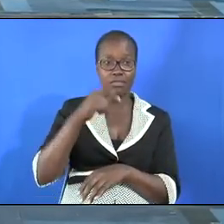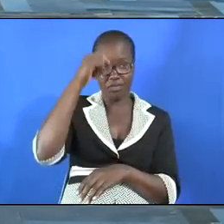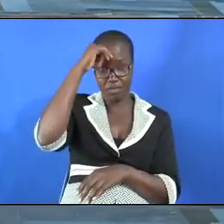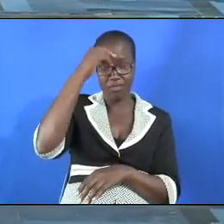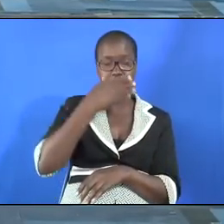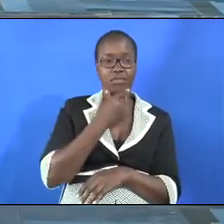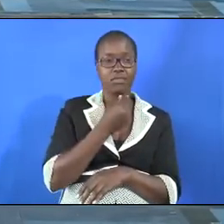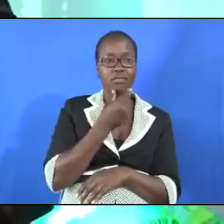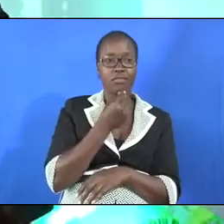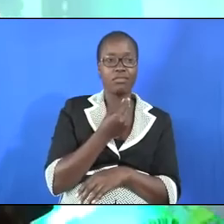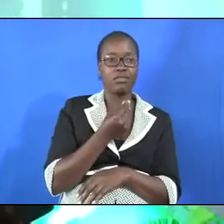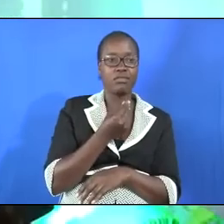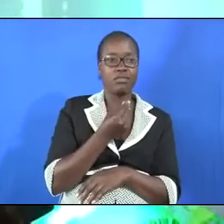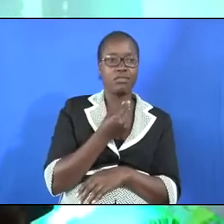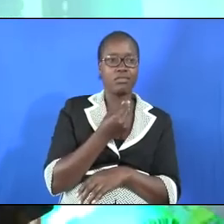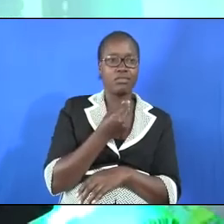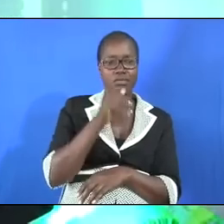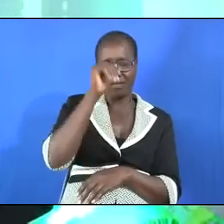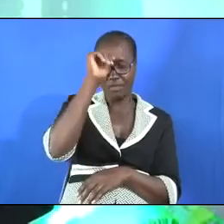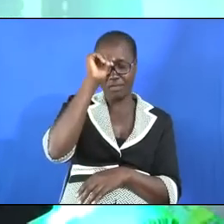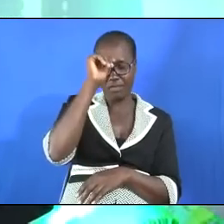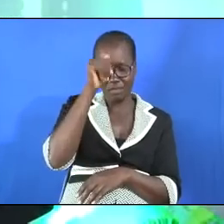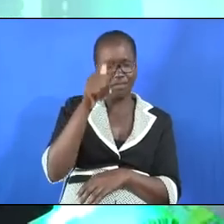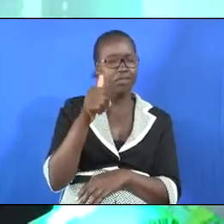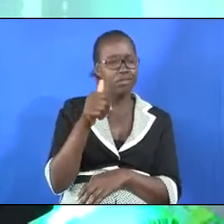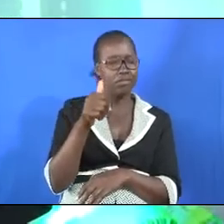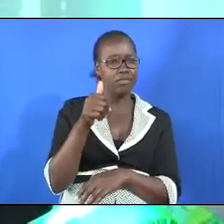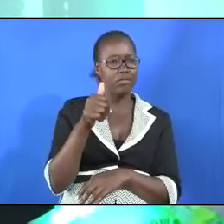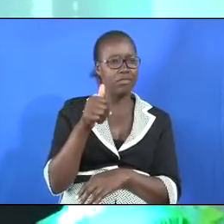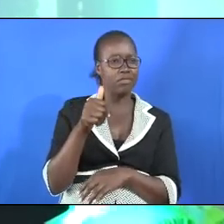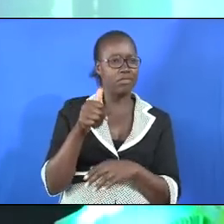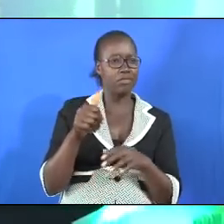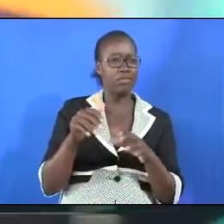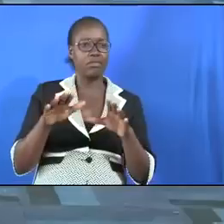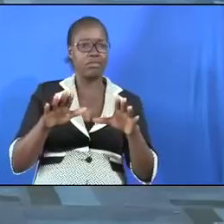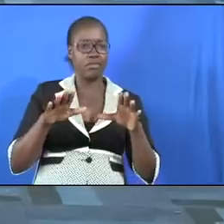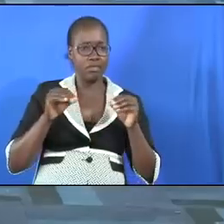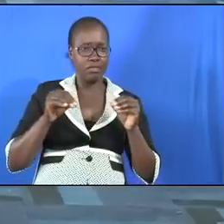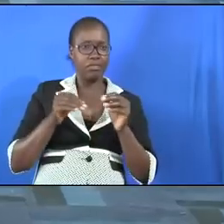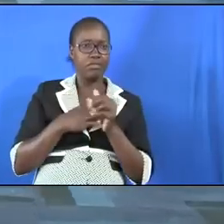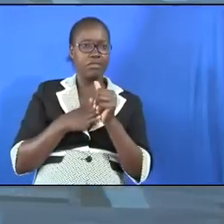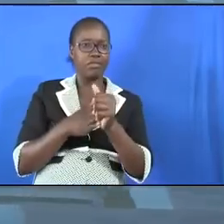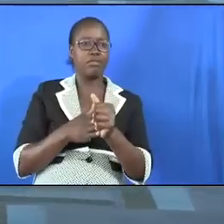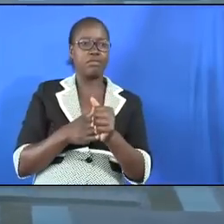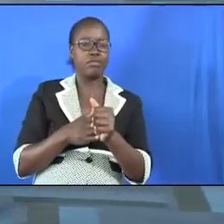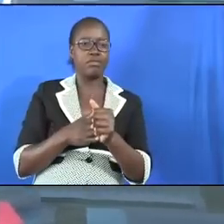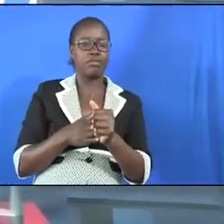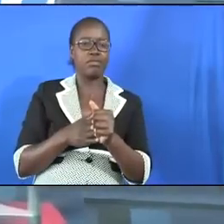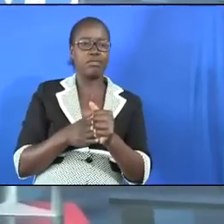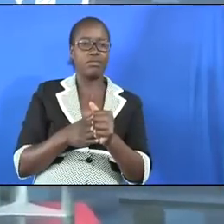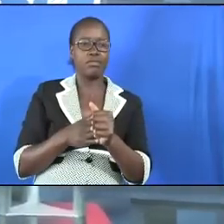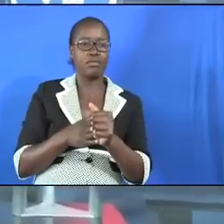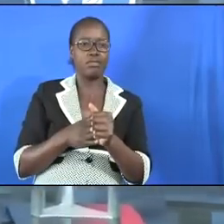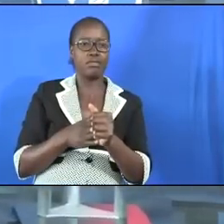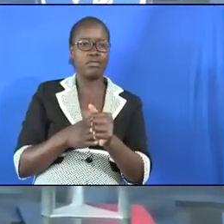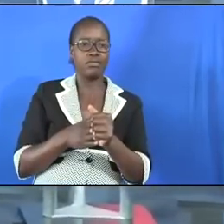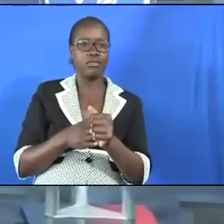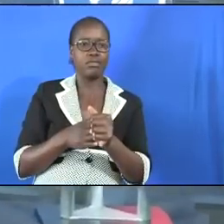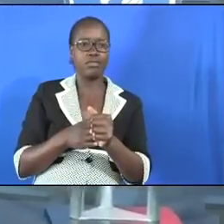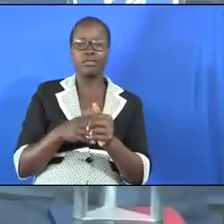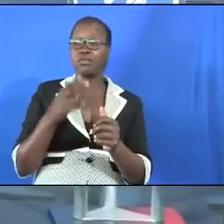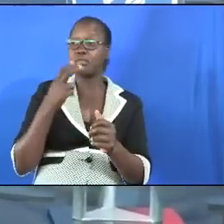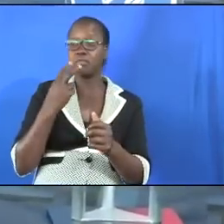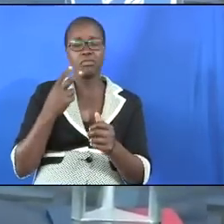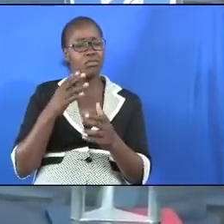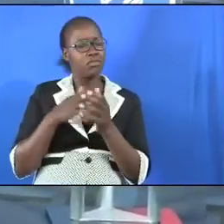man was clever and he accepted to be guided by his servants there are not very many of us who